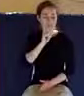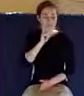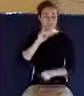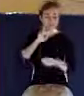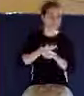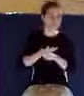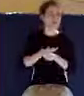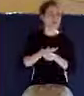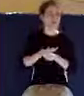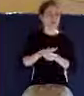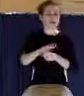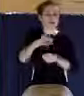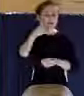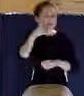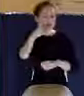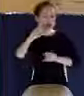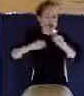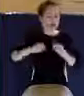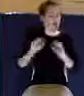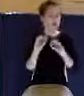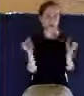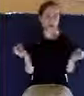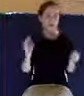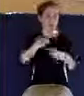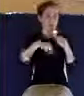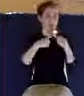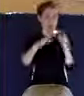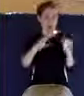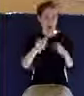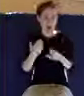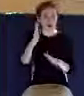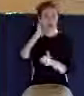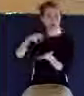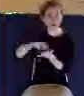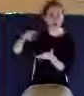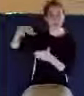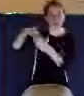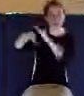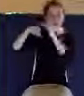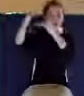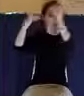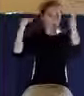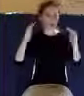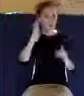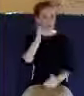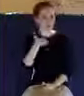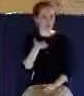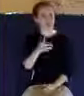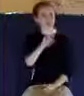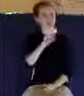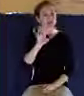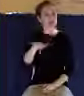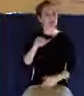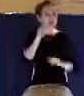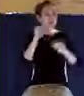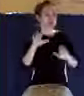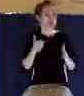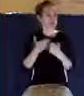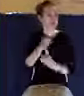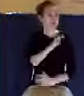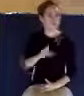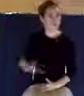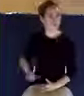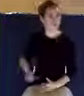you know that you're going to go to heaven. This is the blessing of being in Christ. It's having that absolute, settled assurance. That's why Fanny